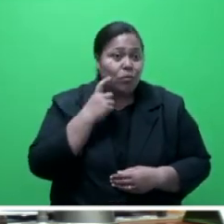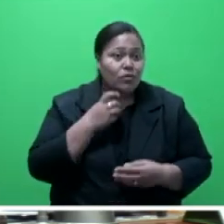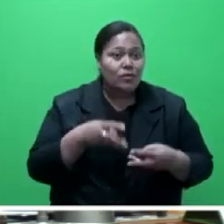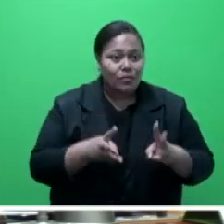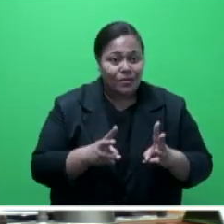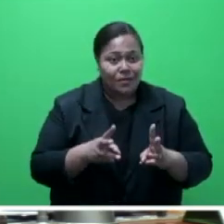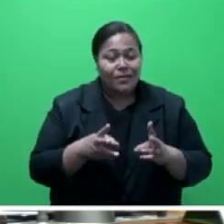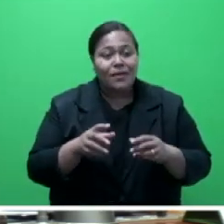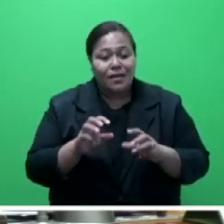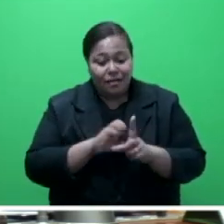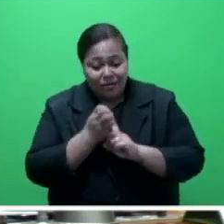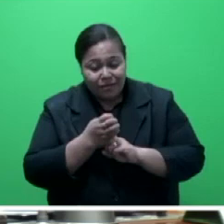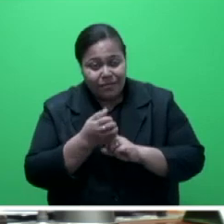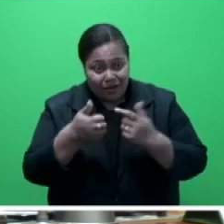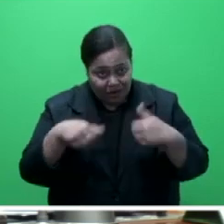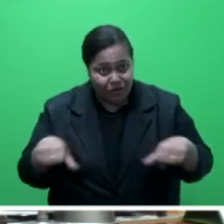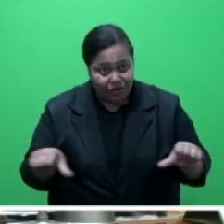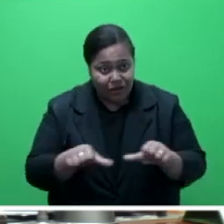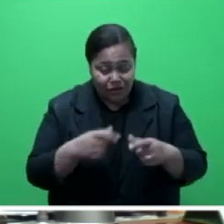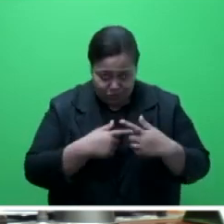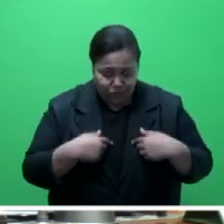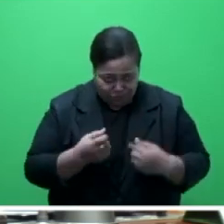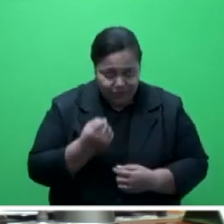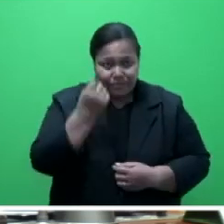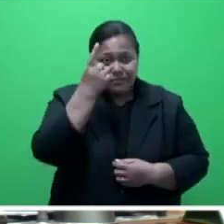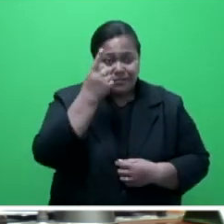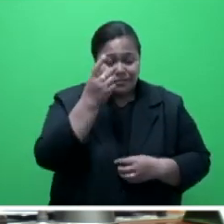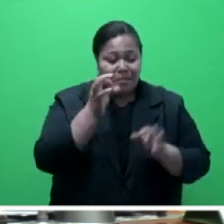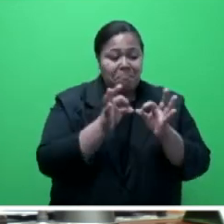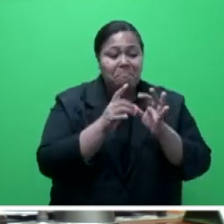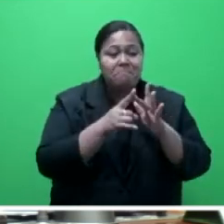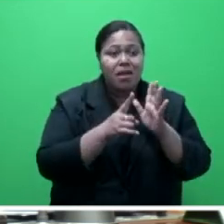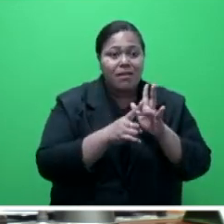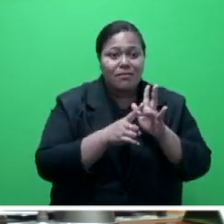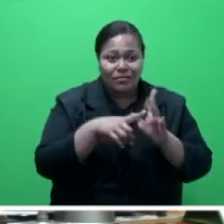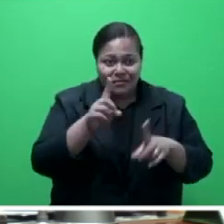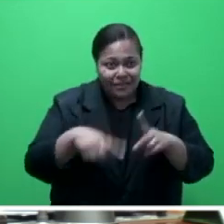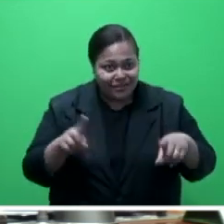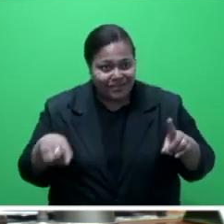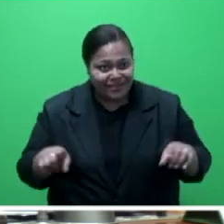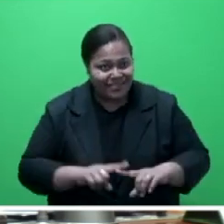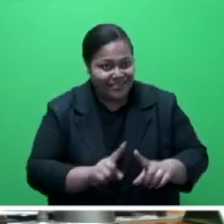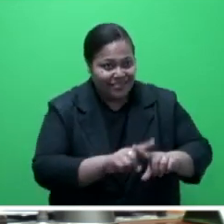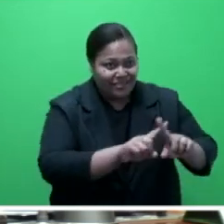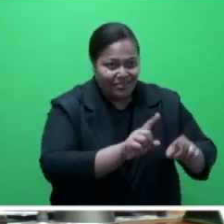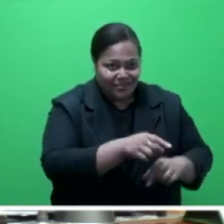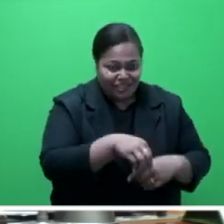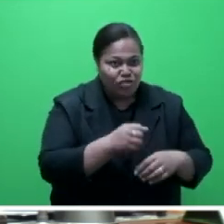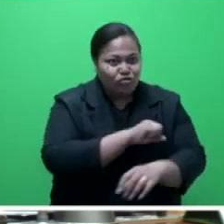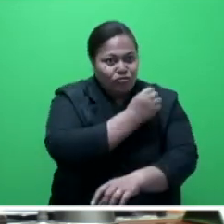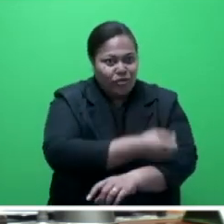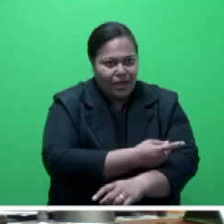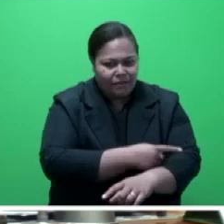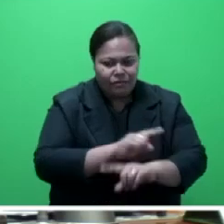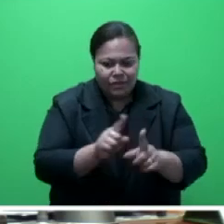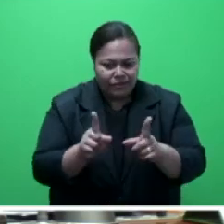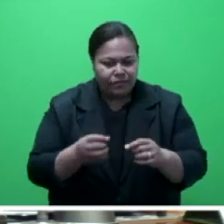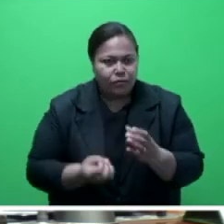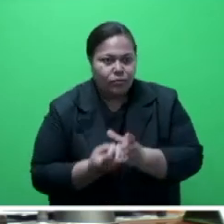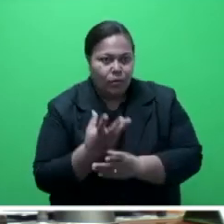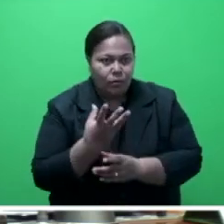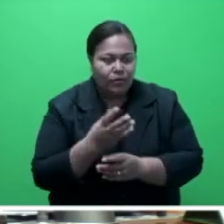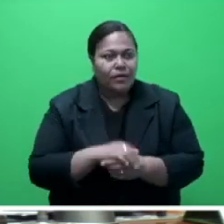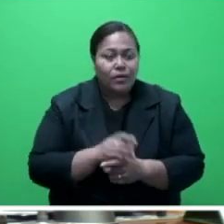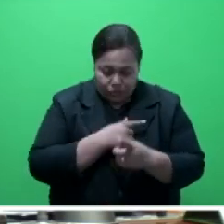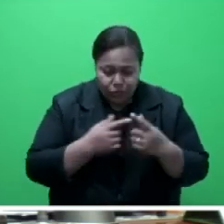Agriculture, we recognise the value of biodiversity and vibrant, productive ecosystems as the foundation for thriving societies. And as such,